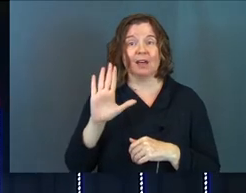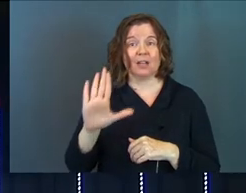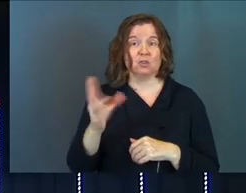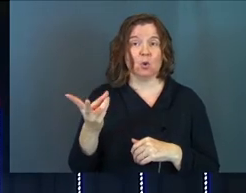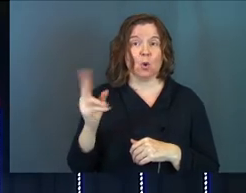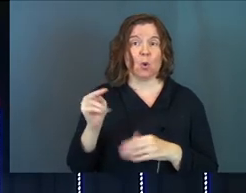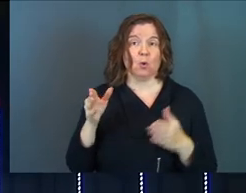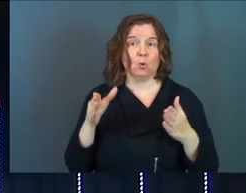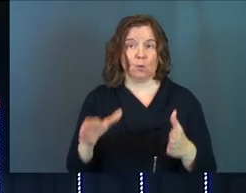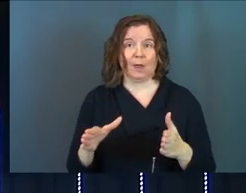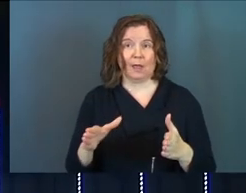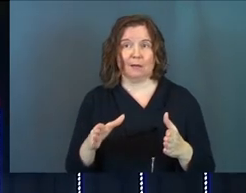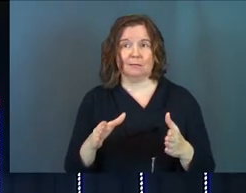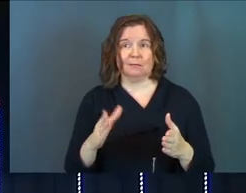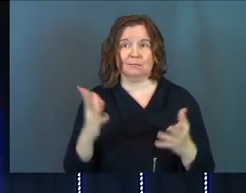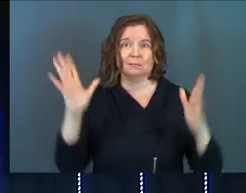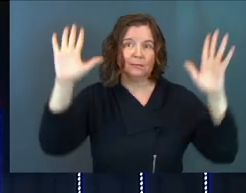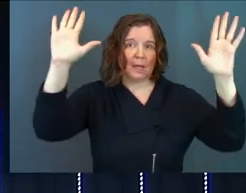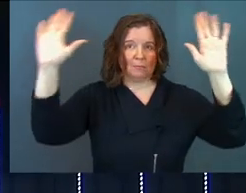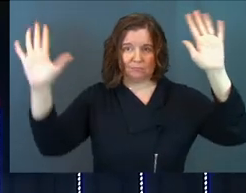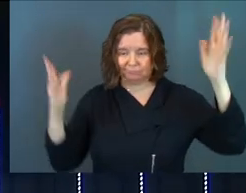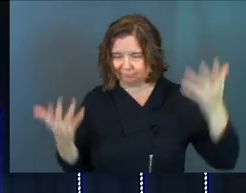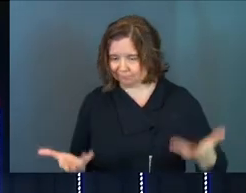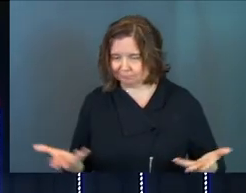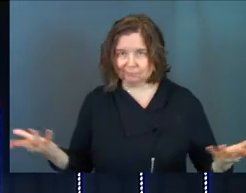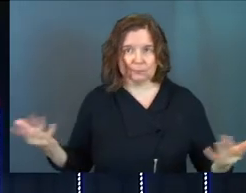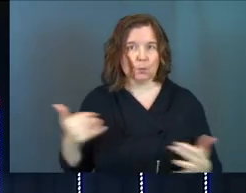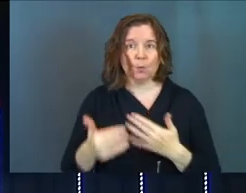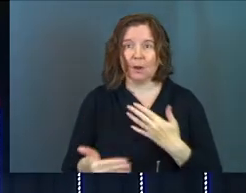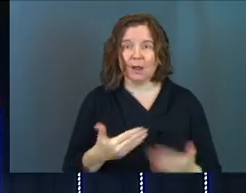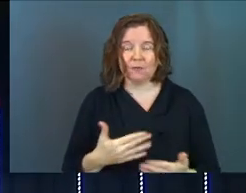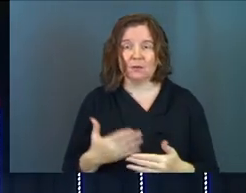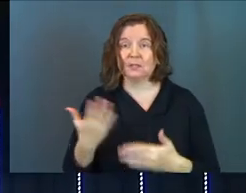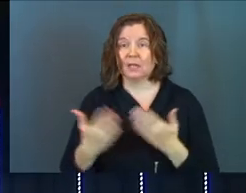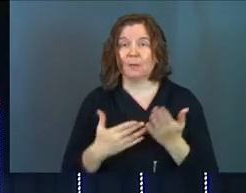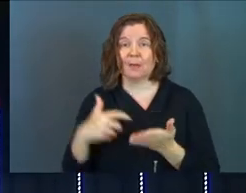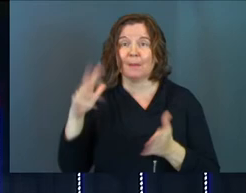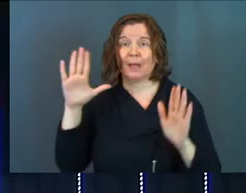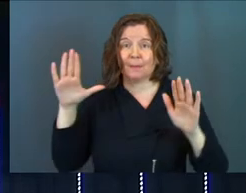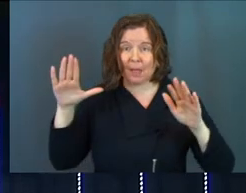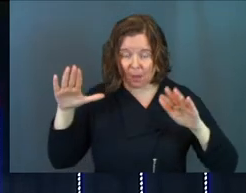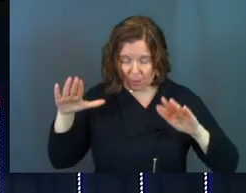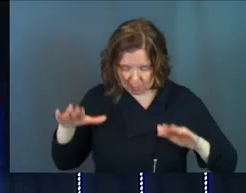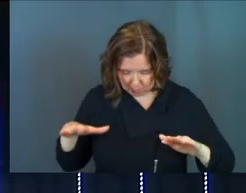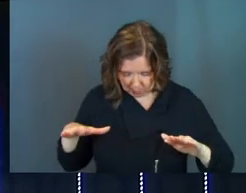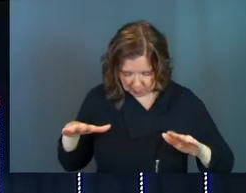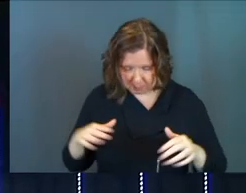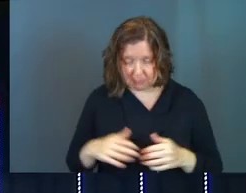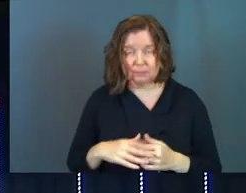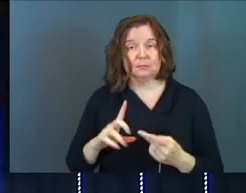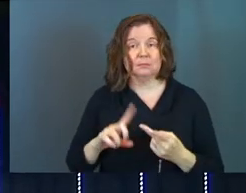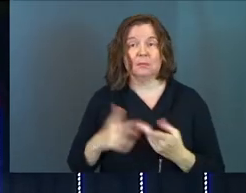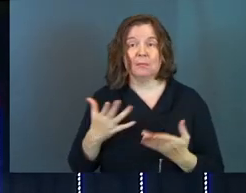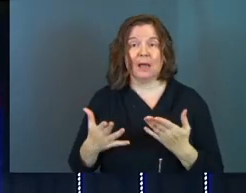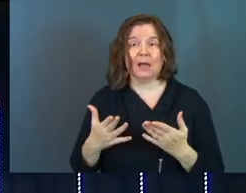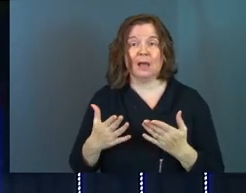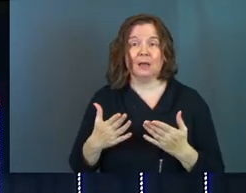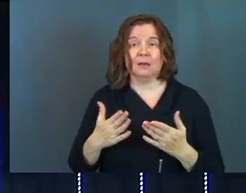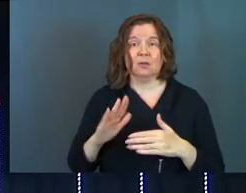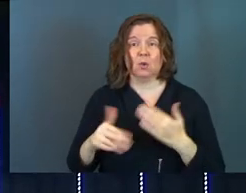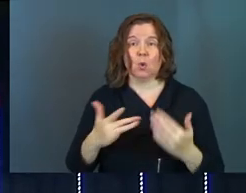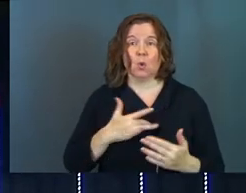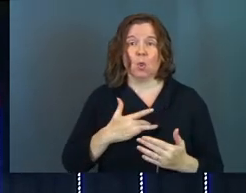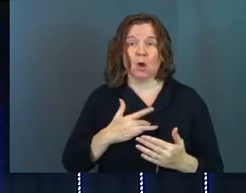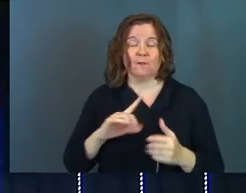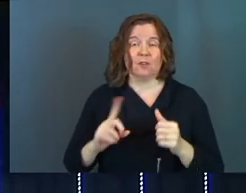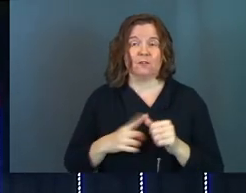way tried all the different hand raises right some of you guys might bow some of guys just might bring your whole